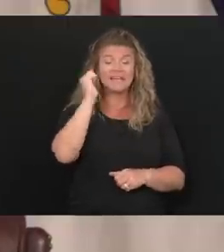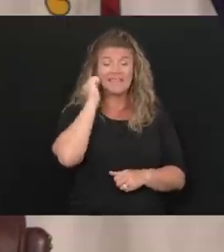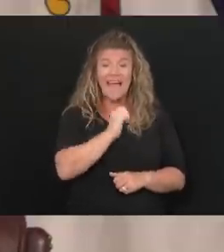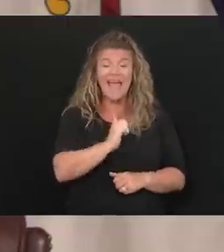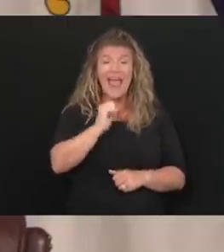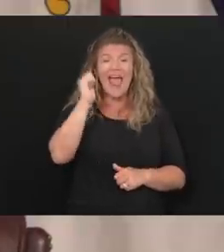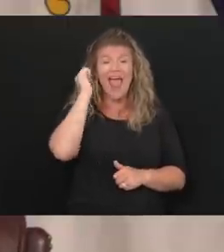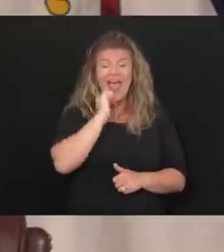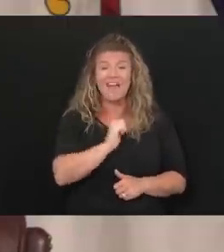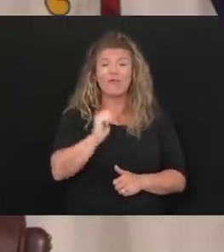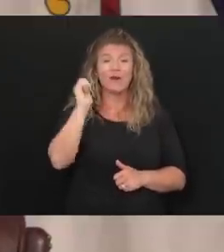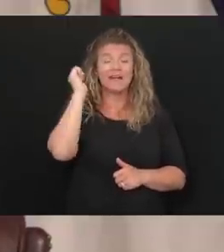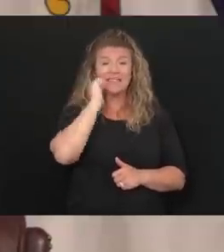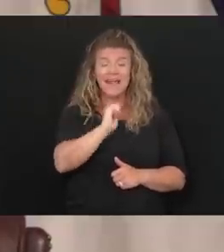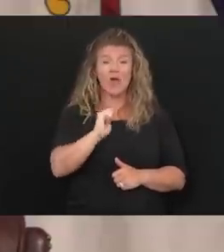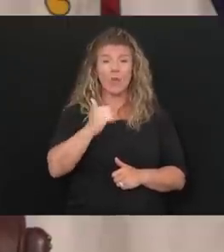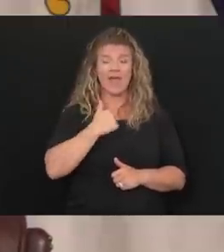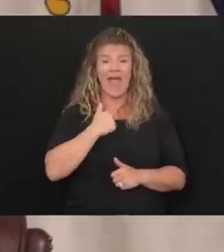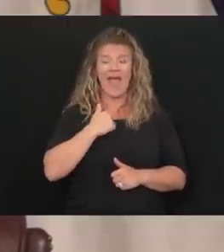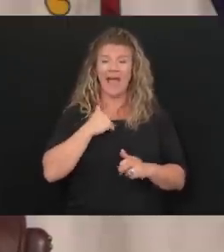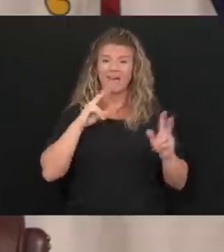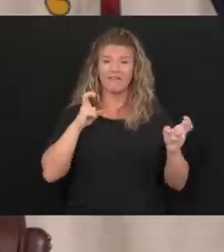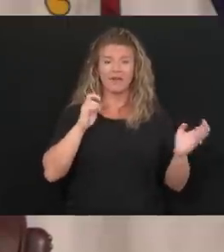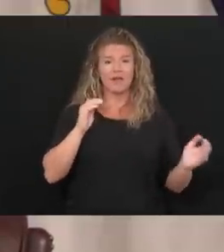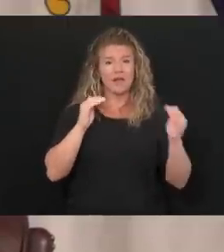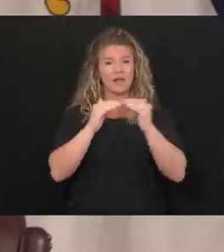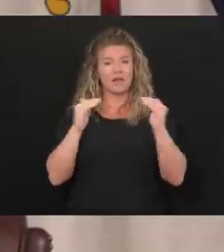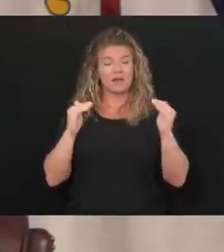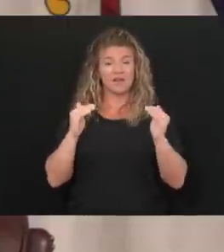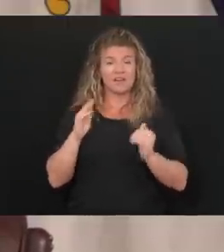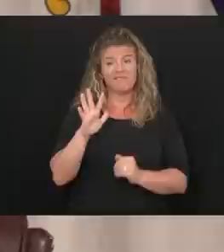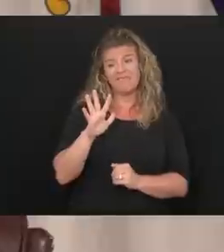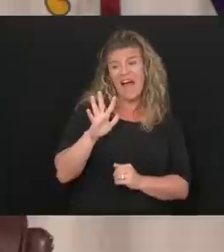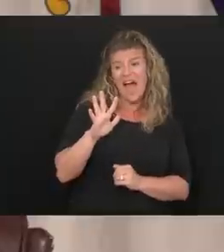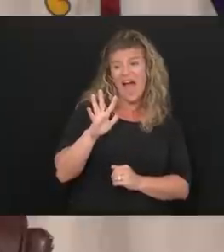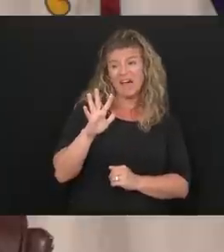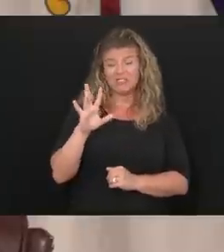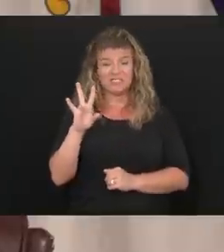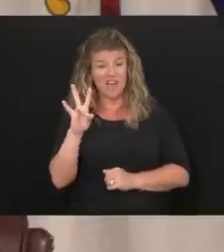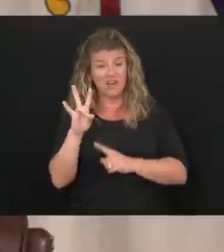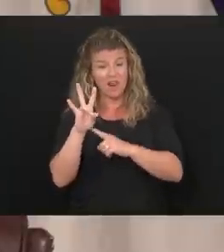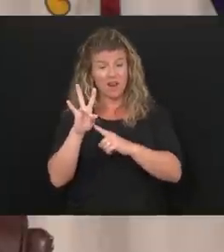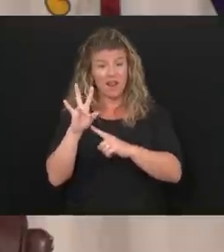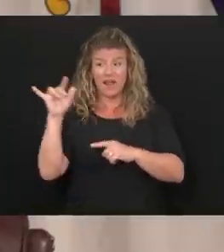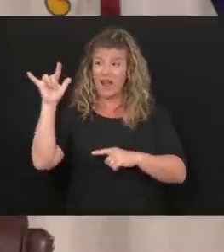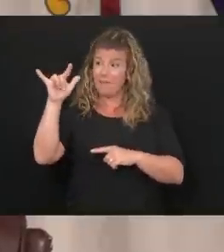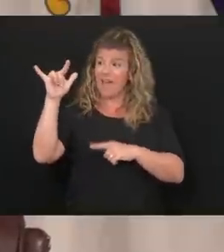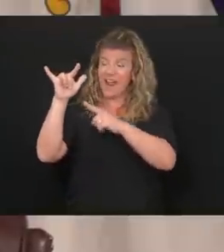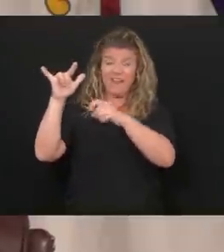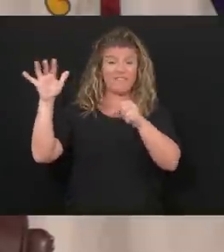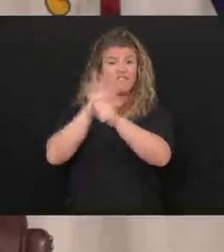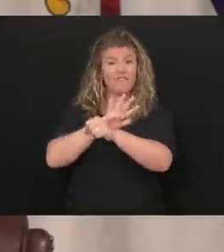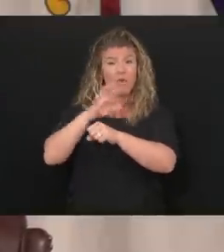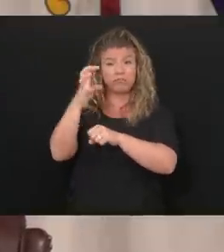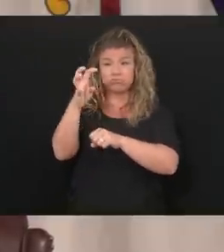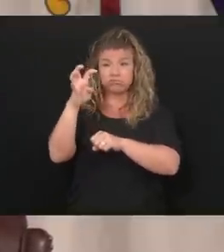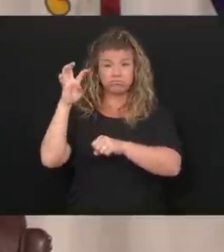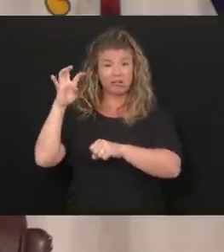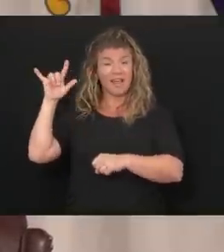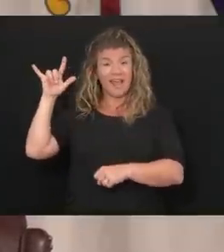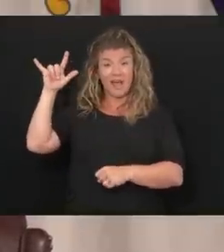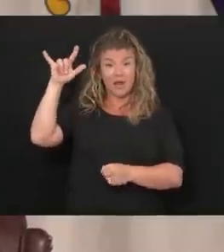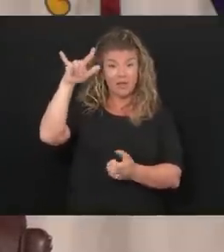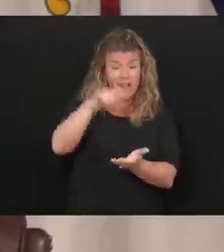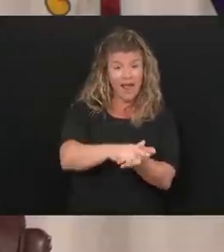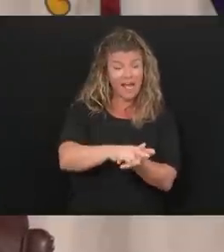day, we had an equivalency of five or seven airliners, you know, hitting the ground and all the people